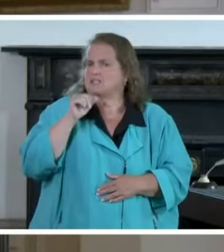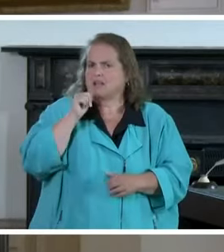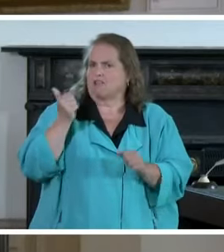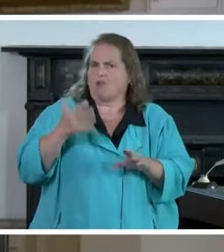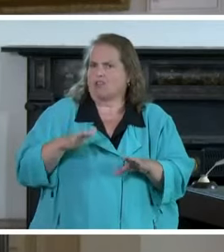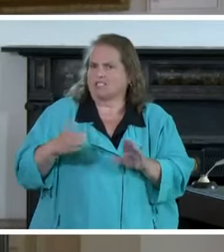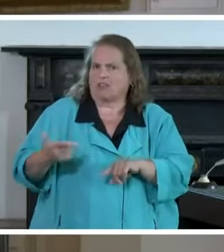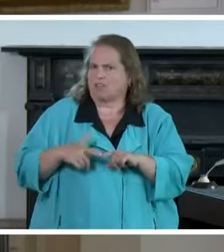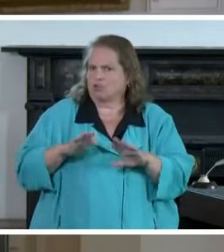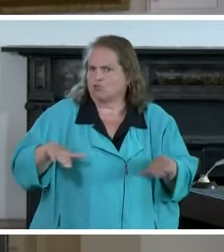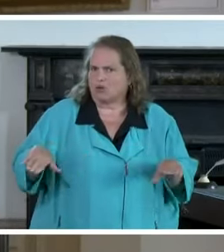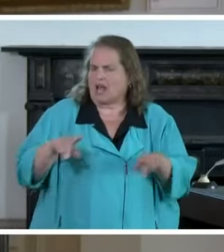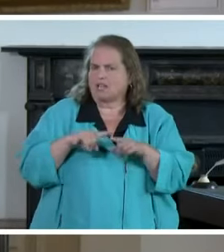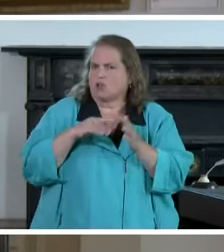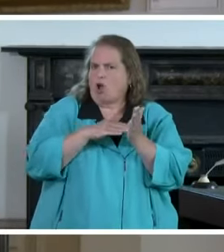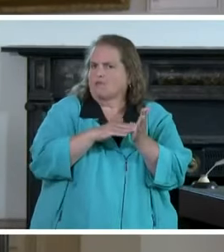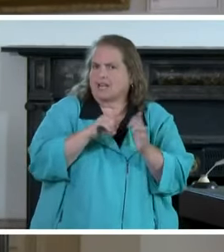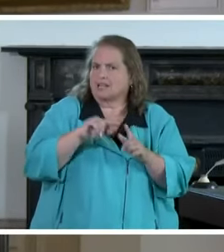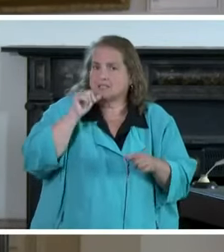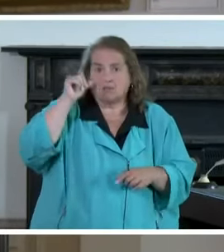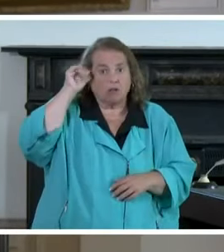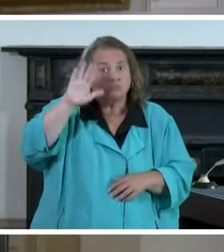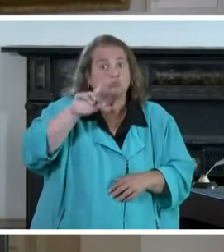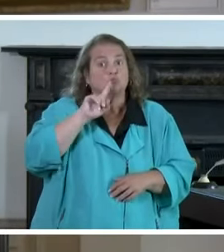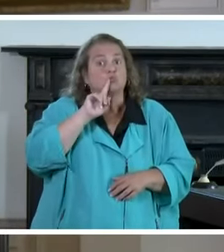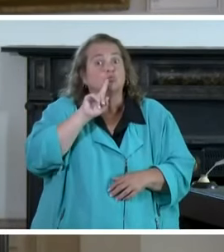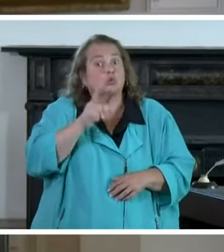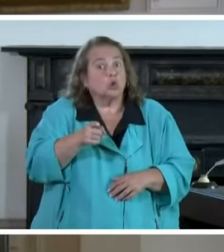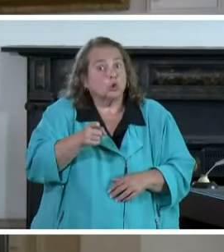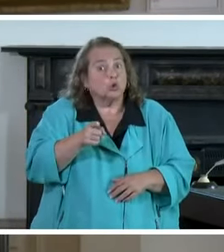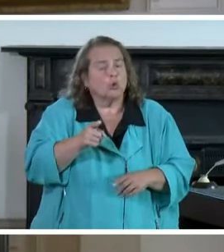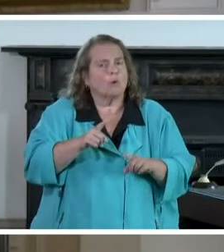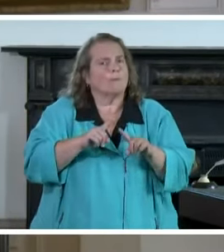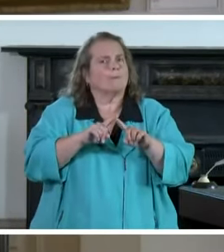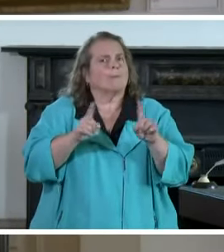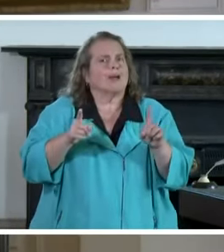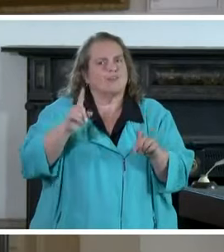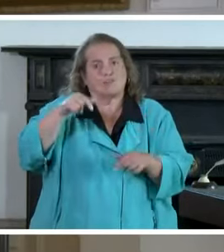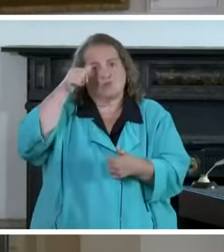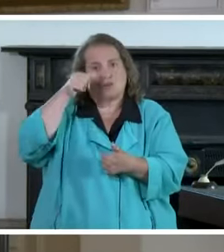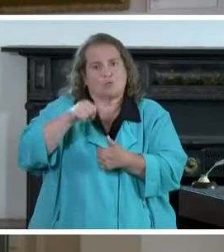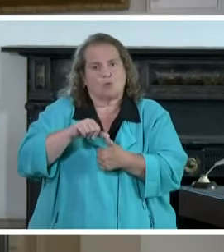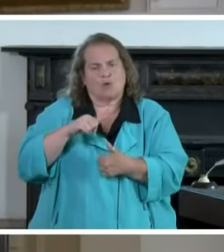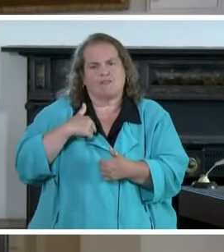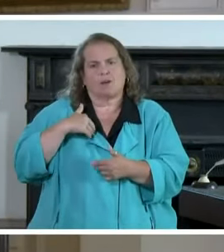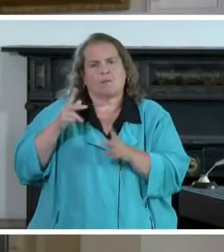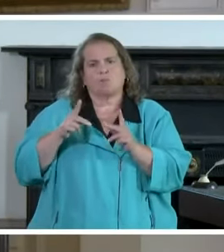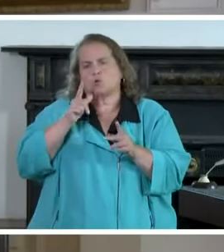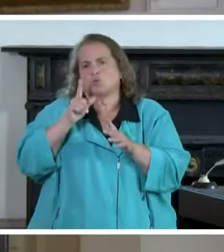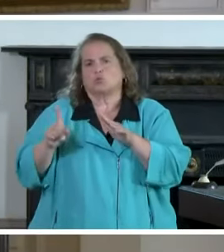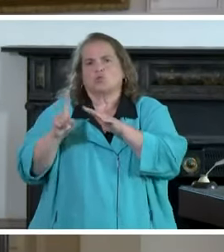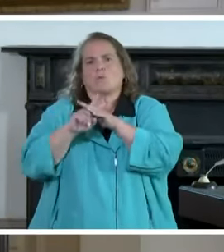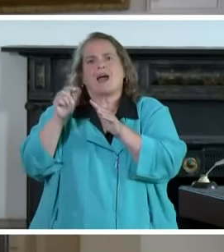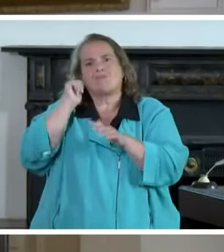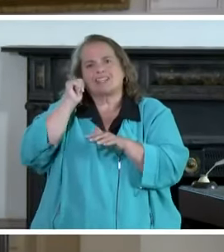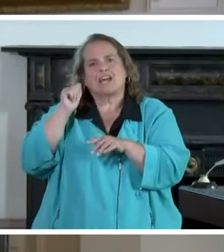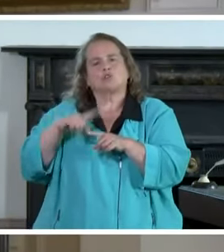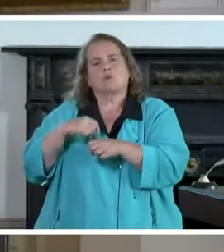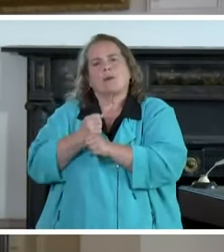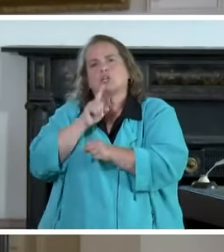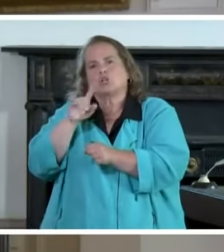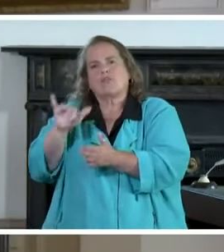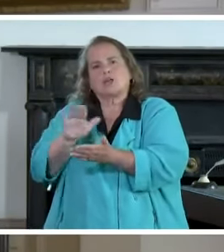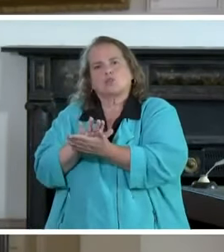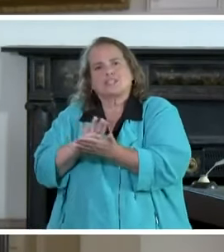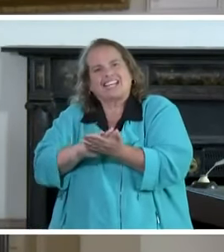death in children as often as it does adults. And that's true. But we also have to remember that we have folks that show up every day to make sure that school is